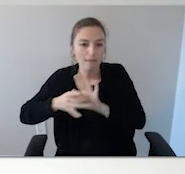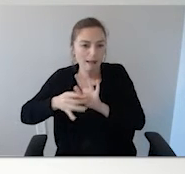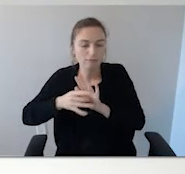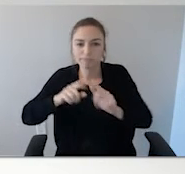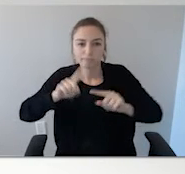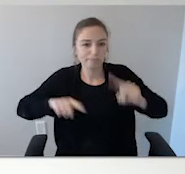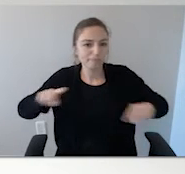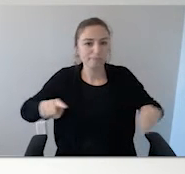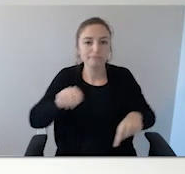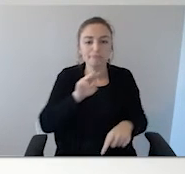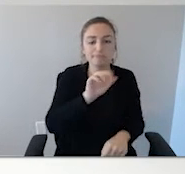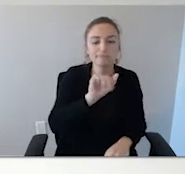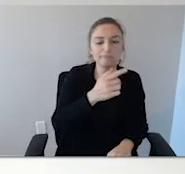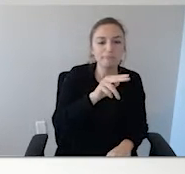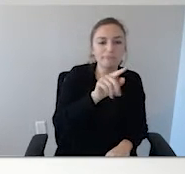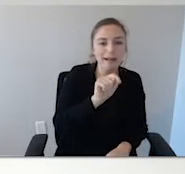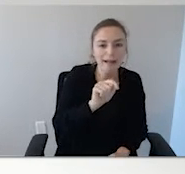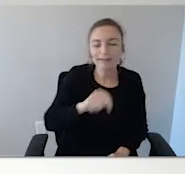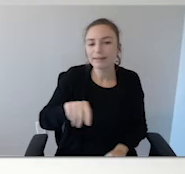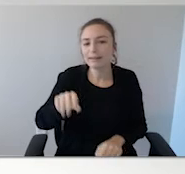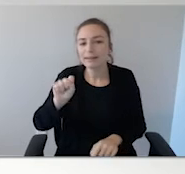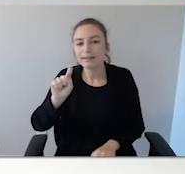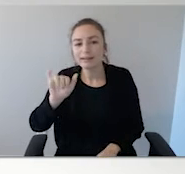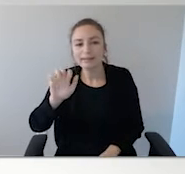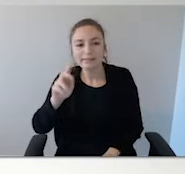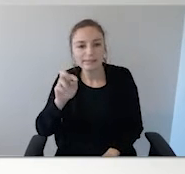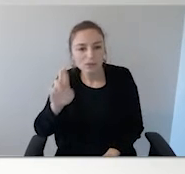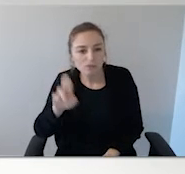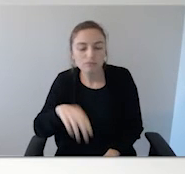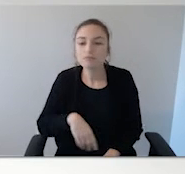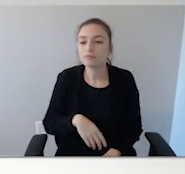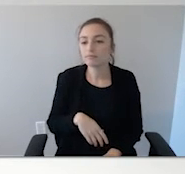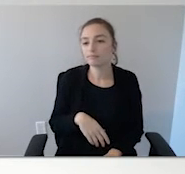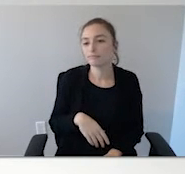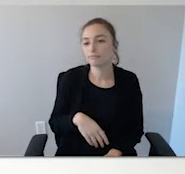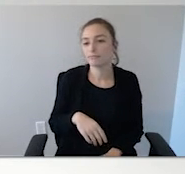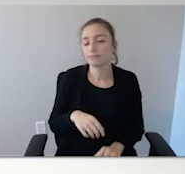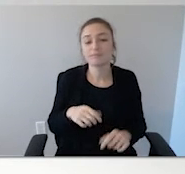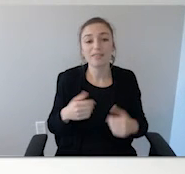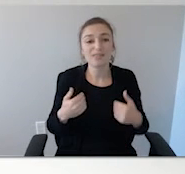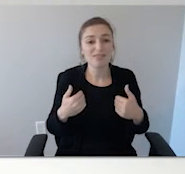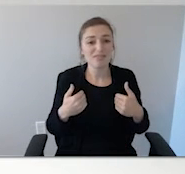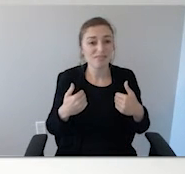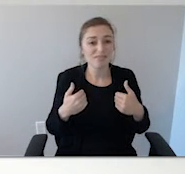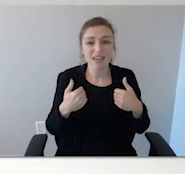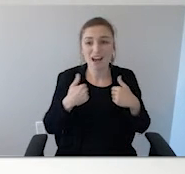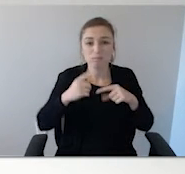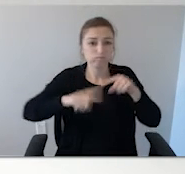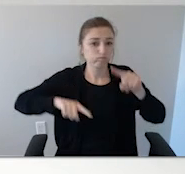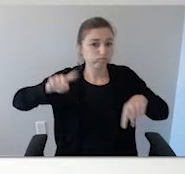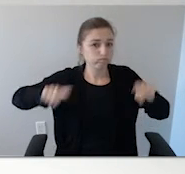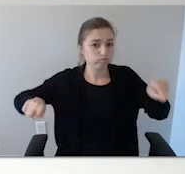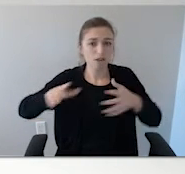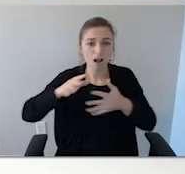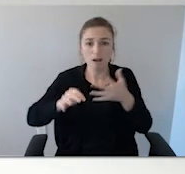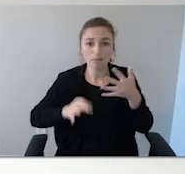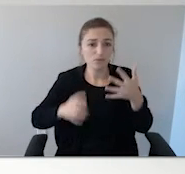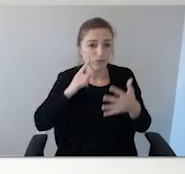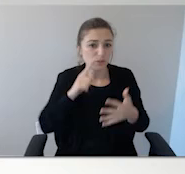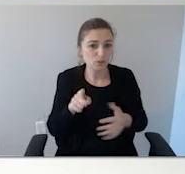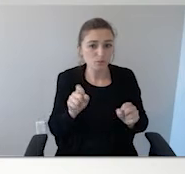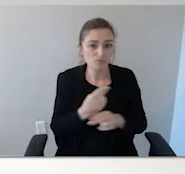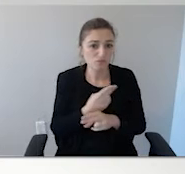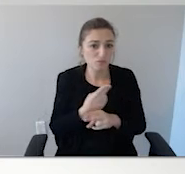emergency alert symbols that can go in your car, suction cupped or the window clings for your window. And then